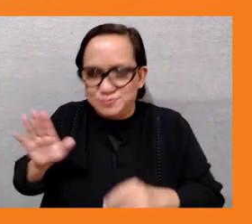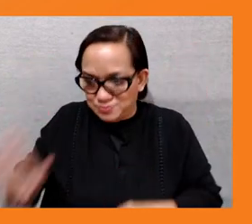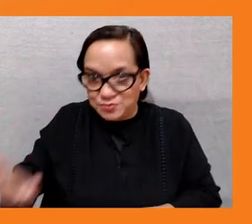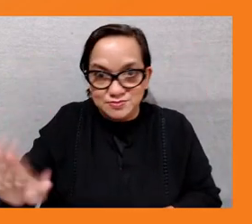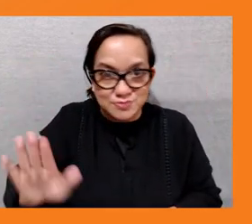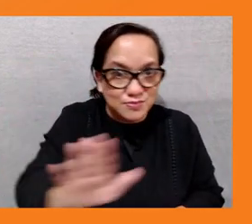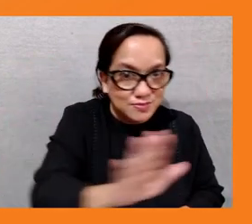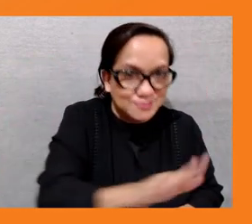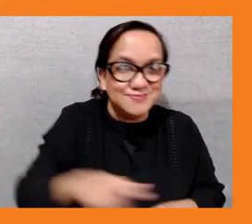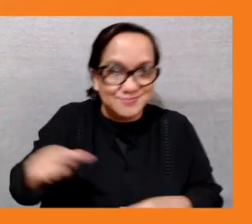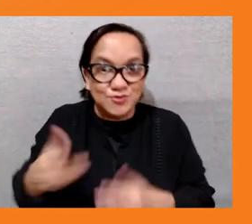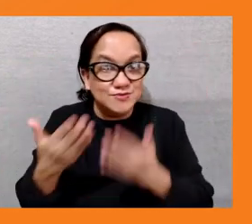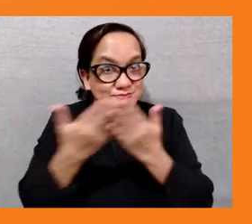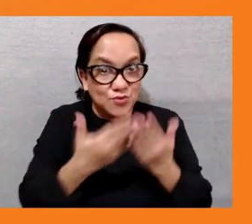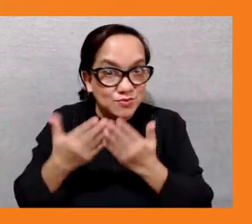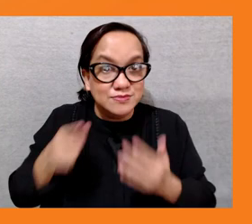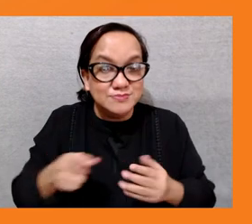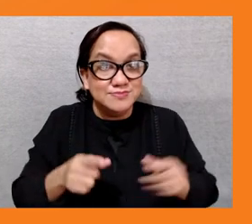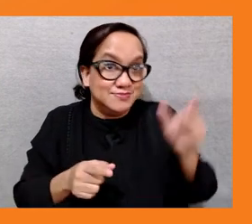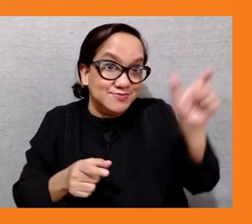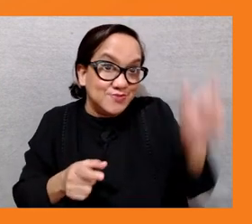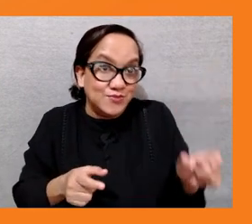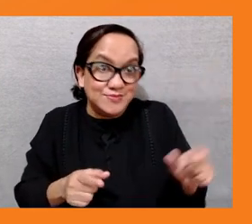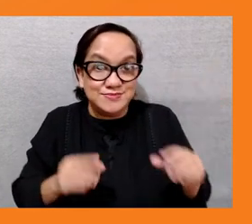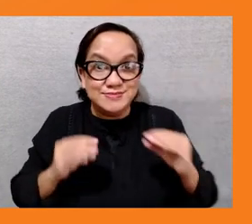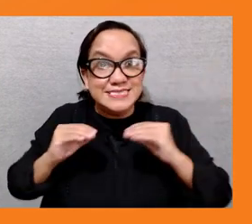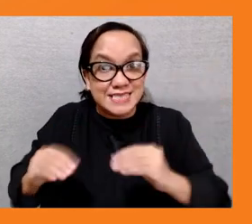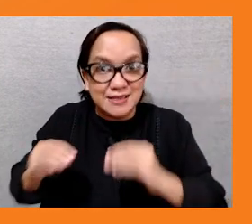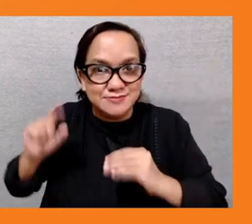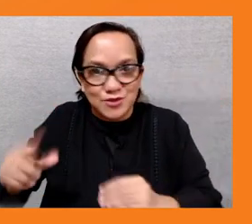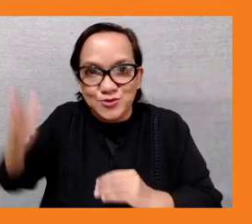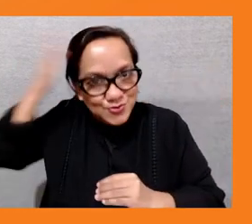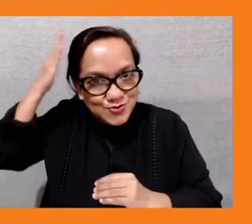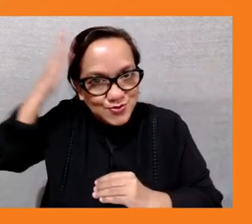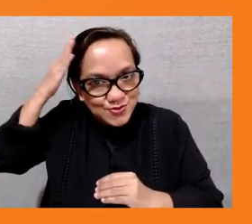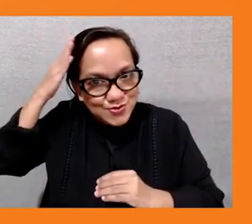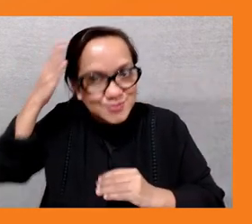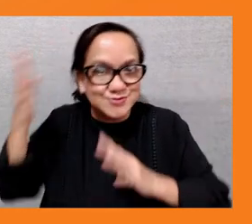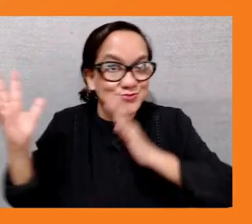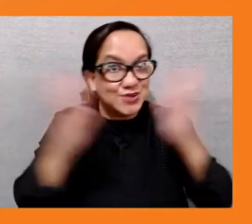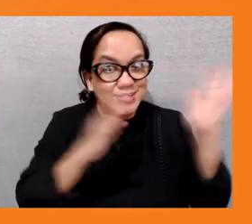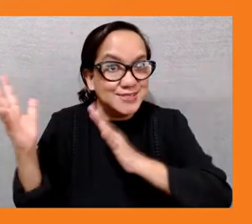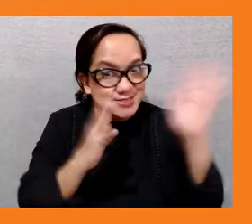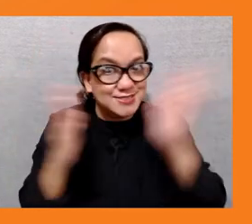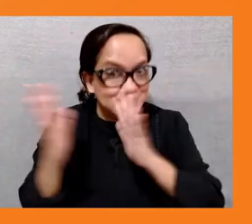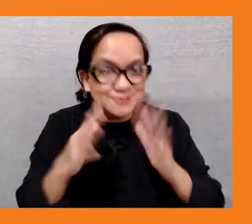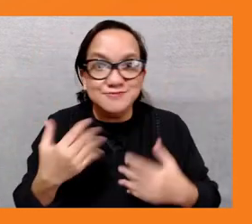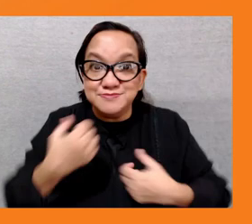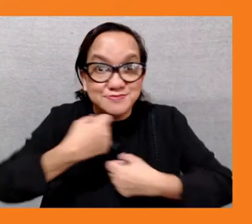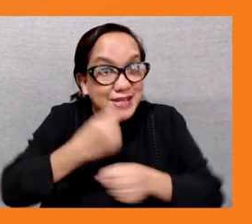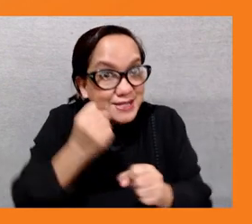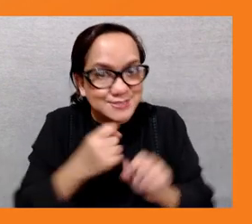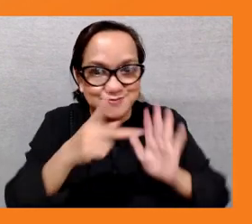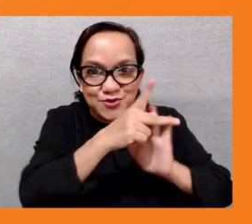and uh currently we're developing policies in education sector on climate